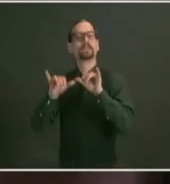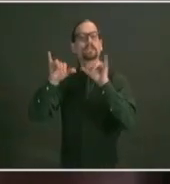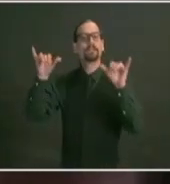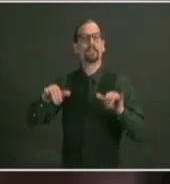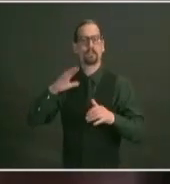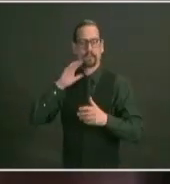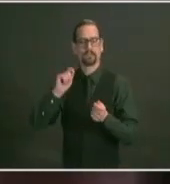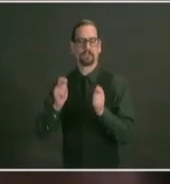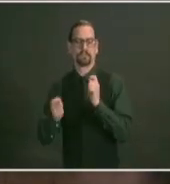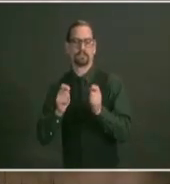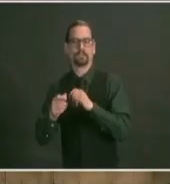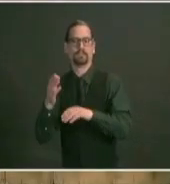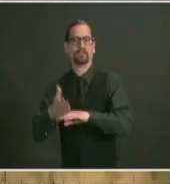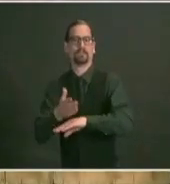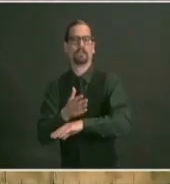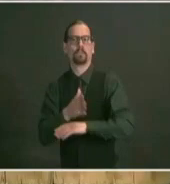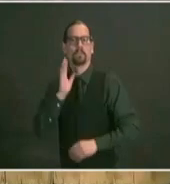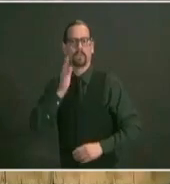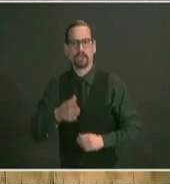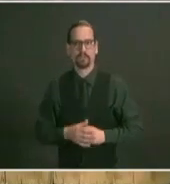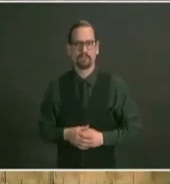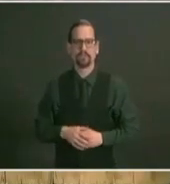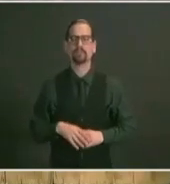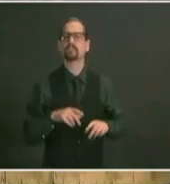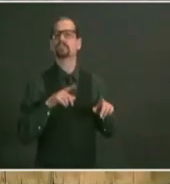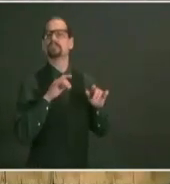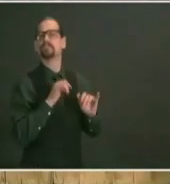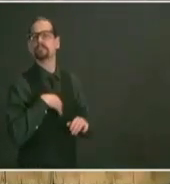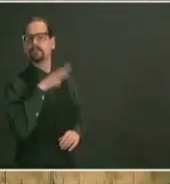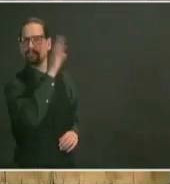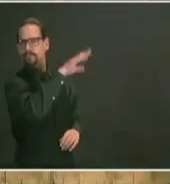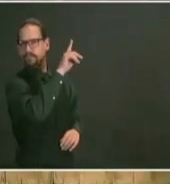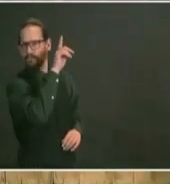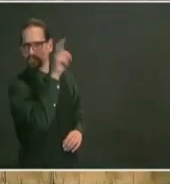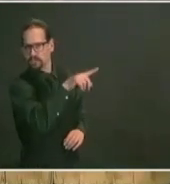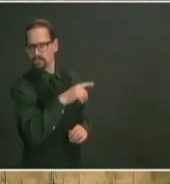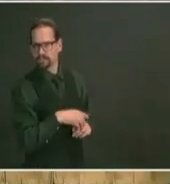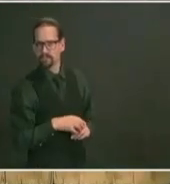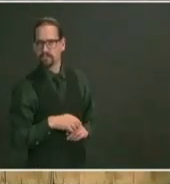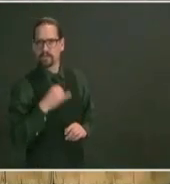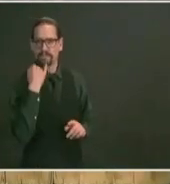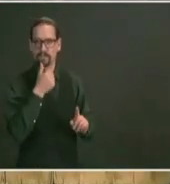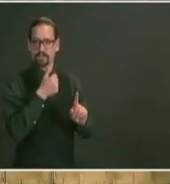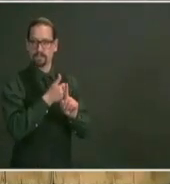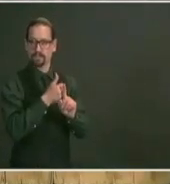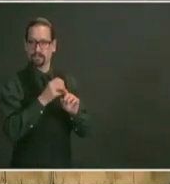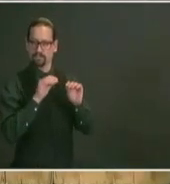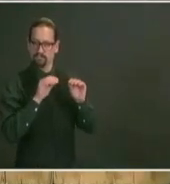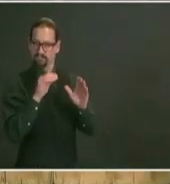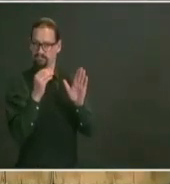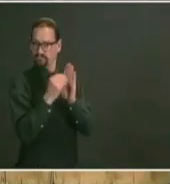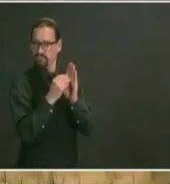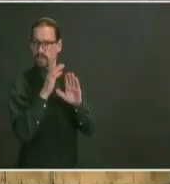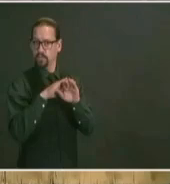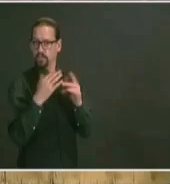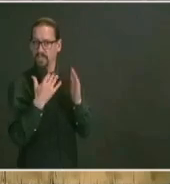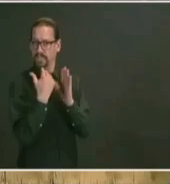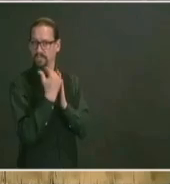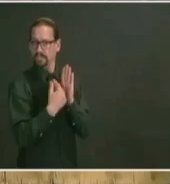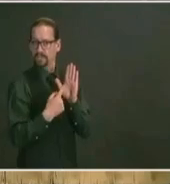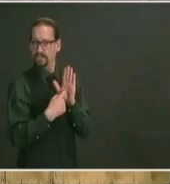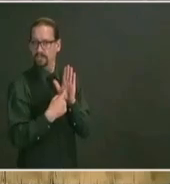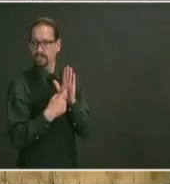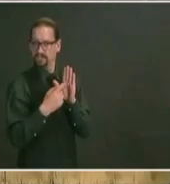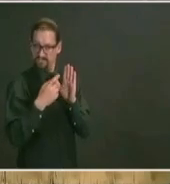follow-up set will they be notified um when a dose is available to them once they enter into this waiting room how will it eliminate the frustration